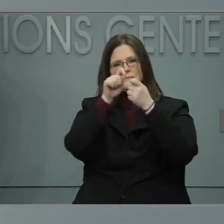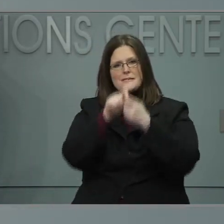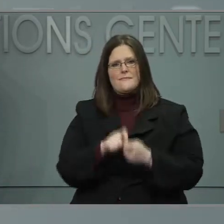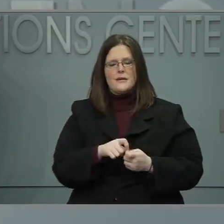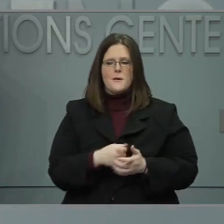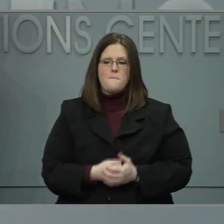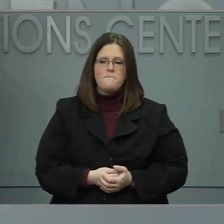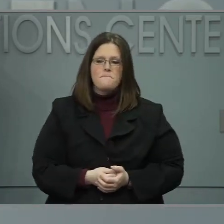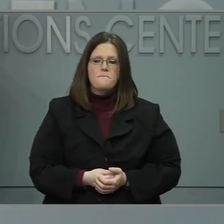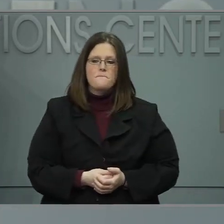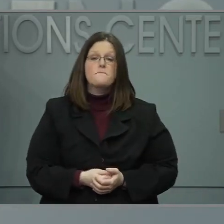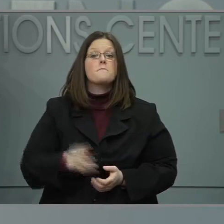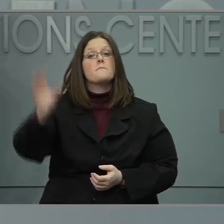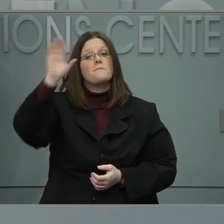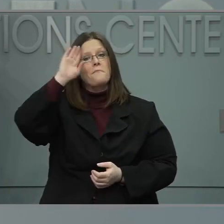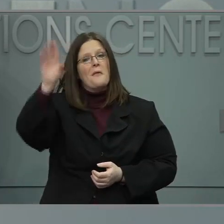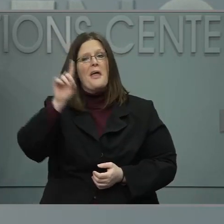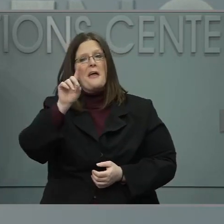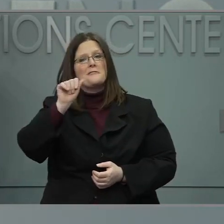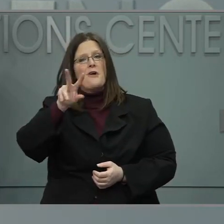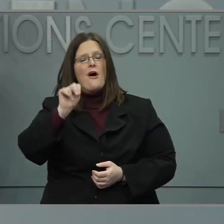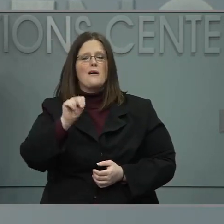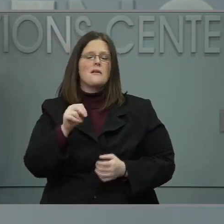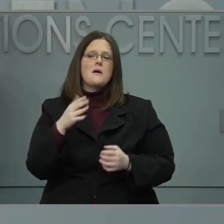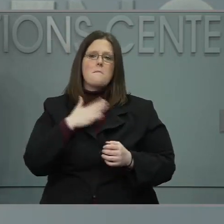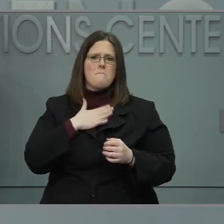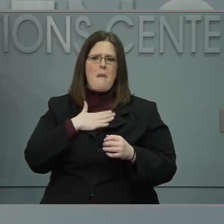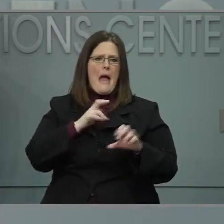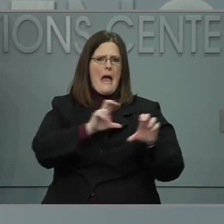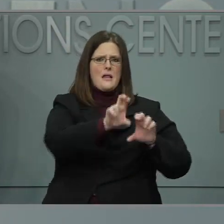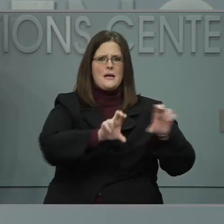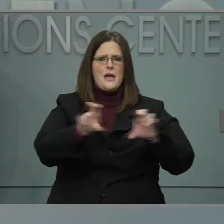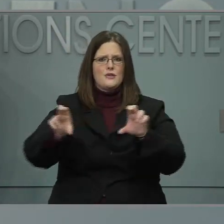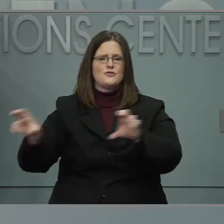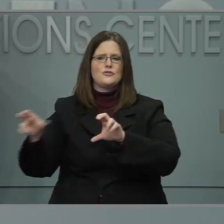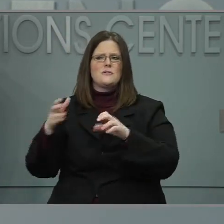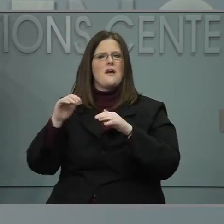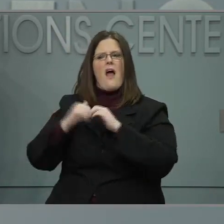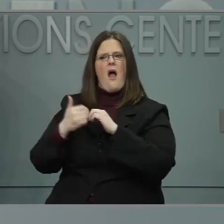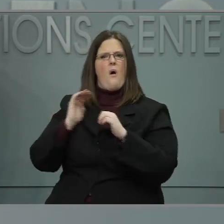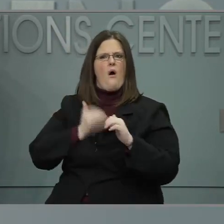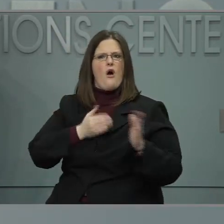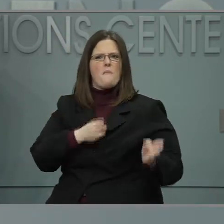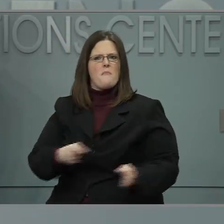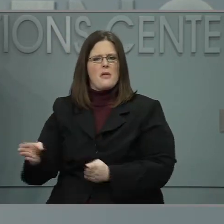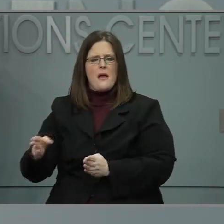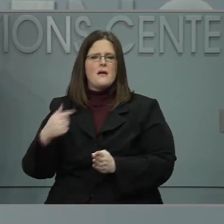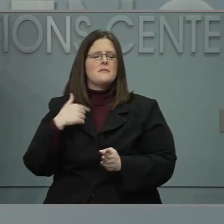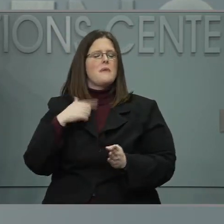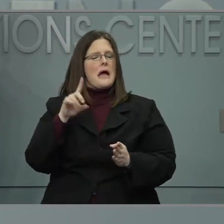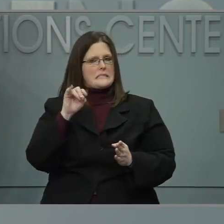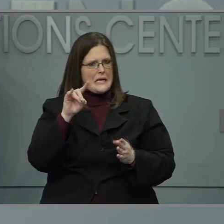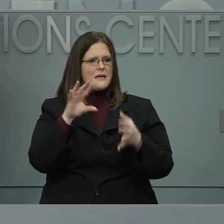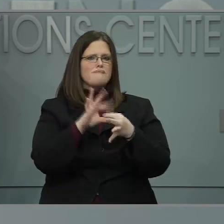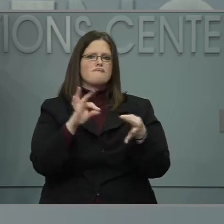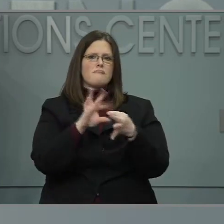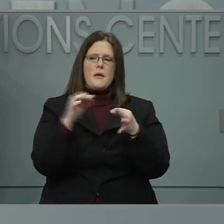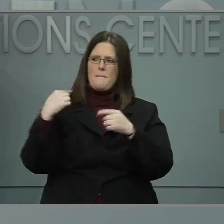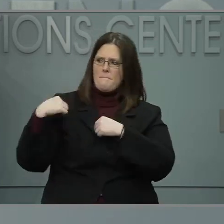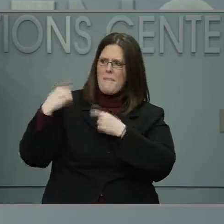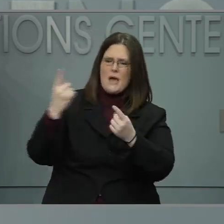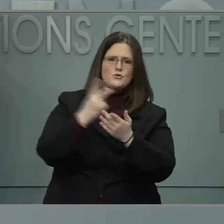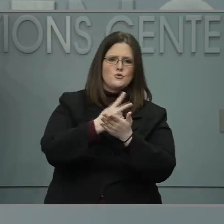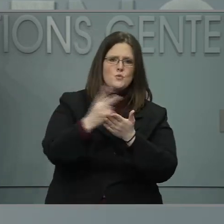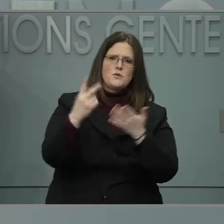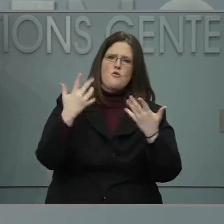Hi, Dawn. So the allocation methodology I mentioned in my opening remarks is something we've actually been doing for the last two weeks and intend to do